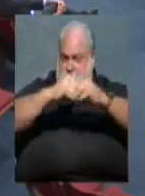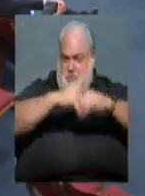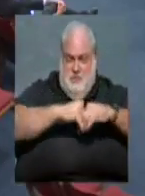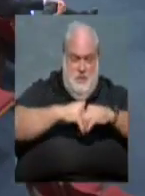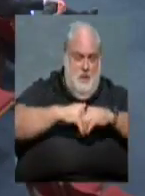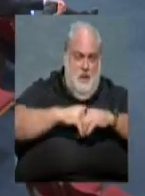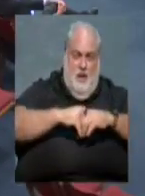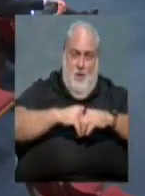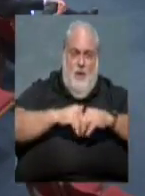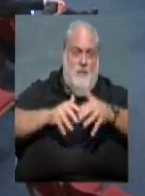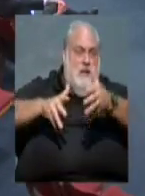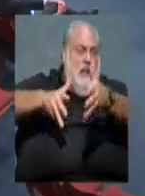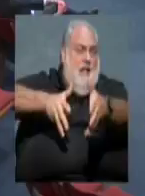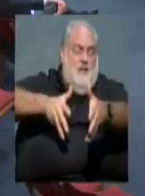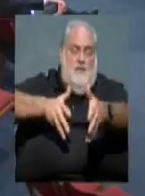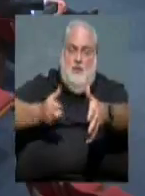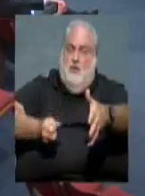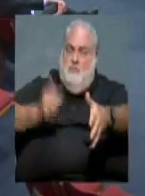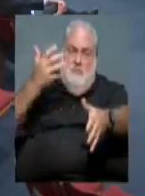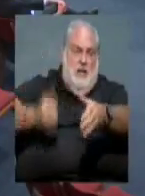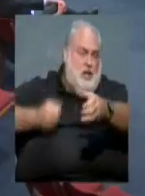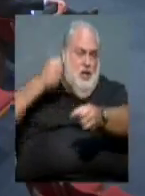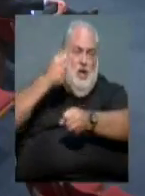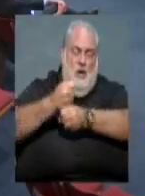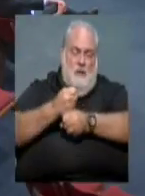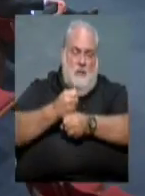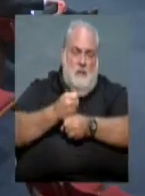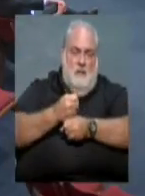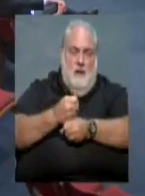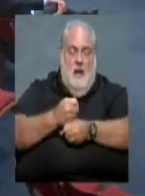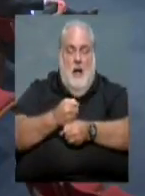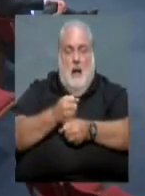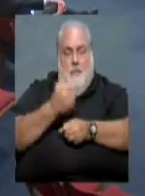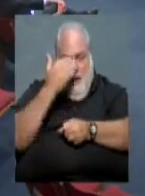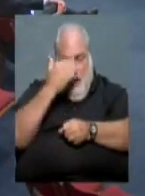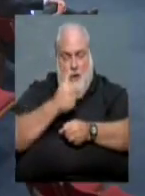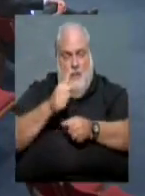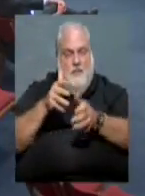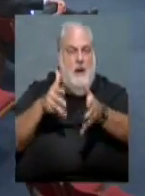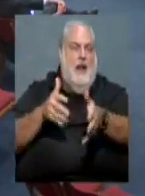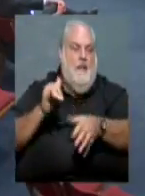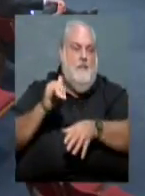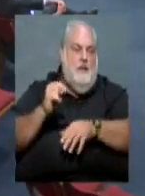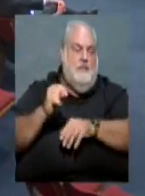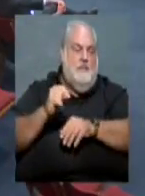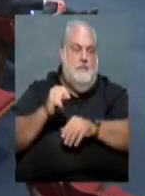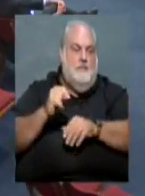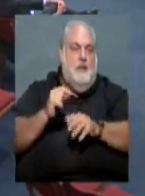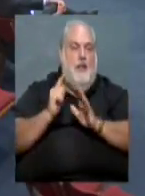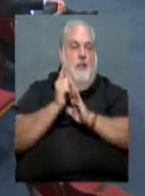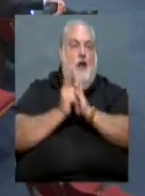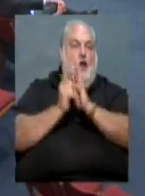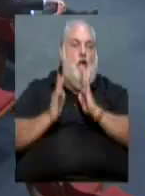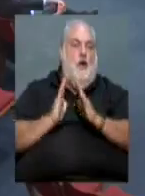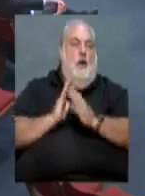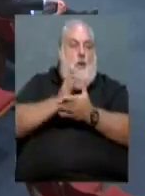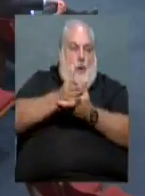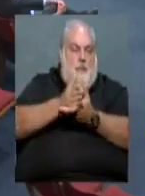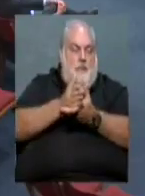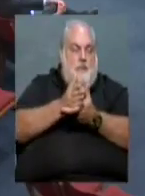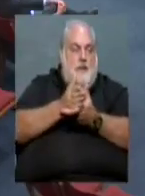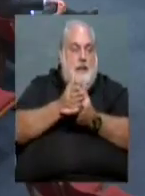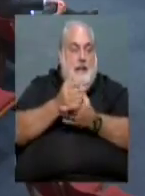too far gone. It's called demolition by neglect. And then there's one other problem, and that is that if